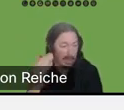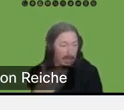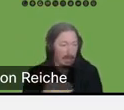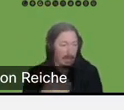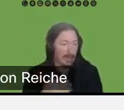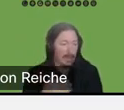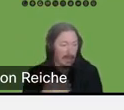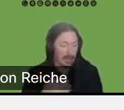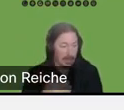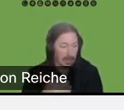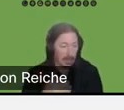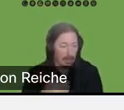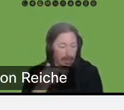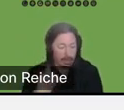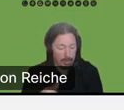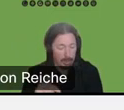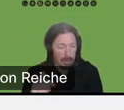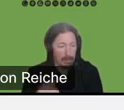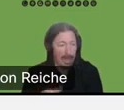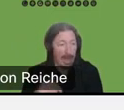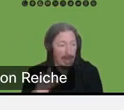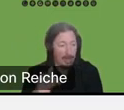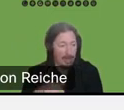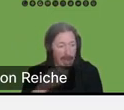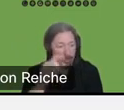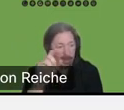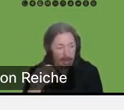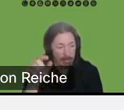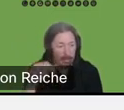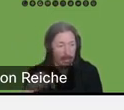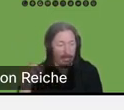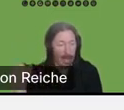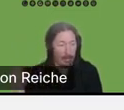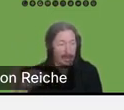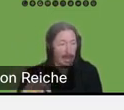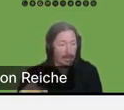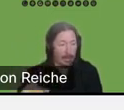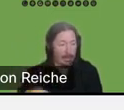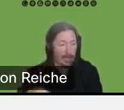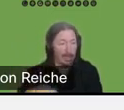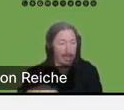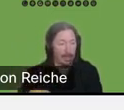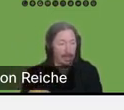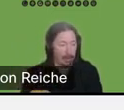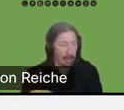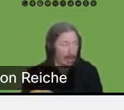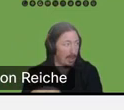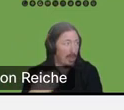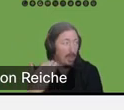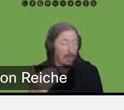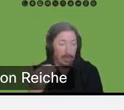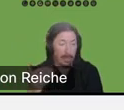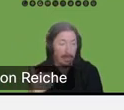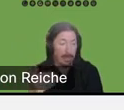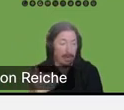don't see that visual representation. What they'll do is they'll tab and the tab will take them from object to object on the page and read it to them the order it's in.